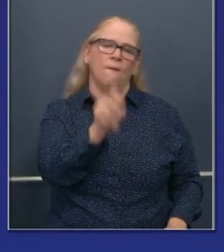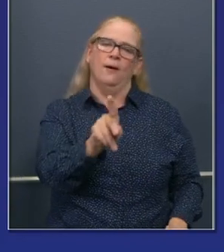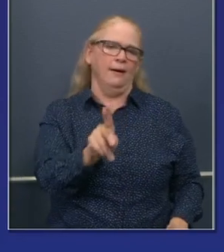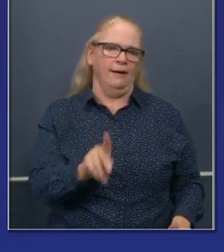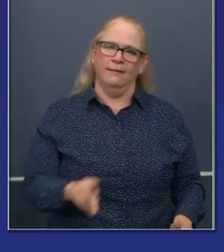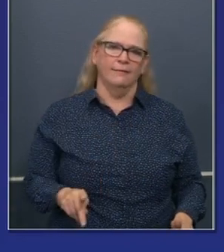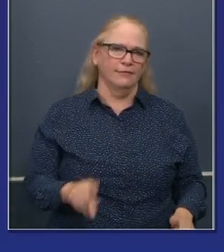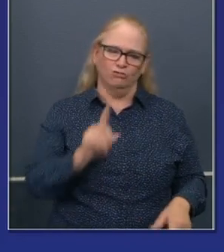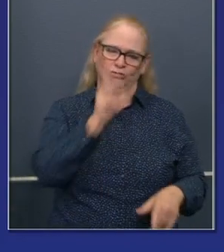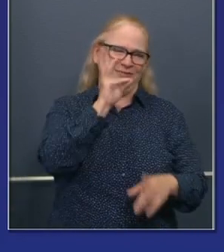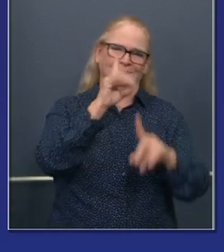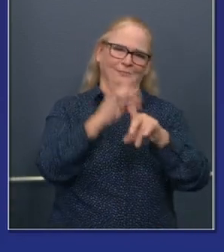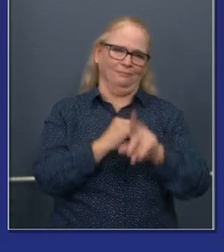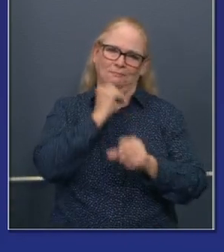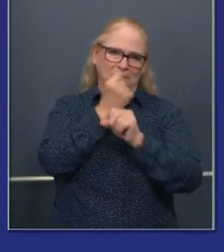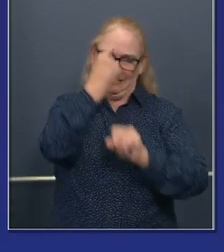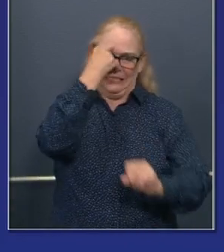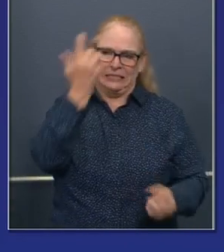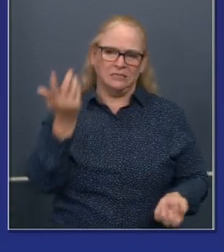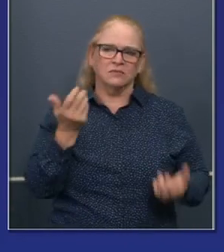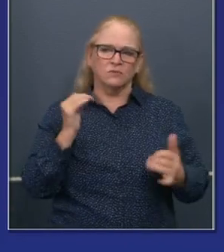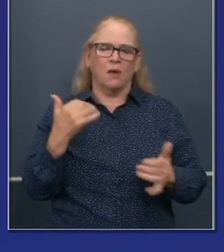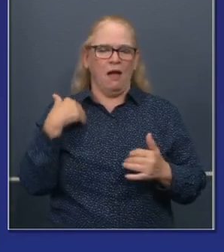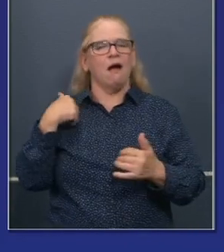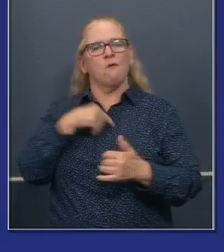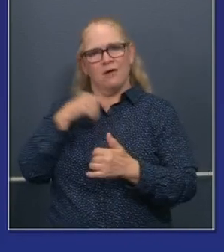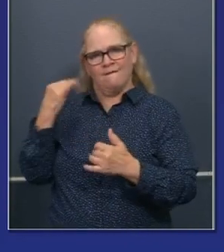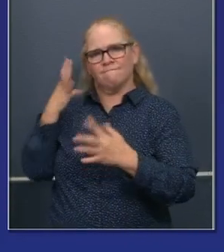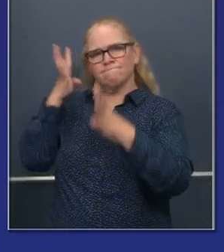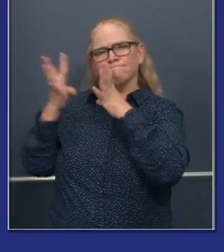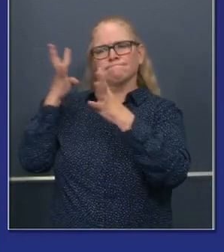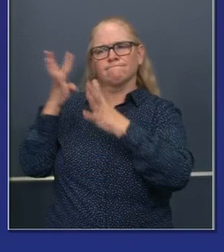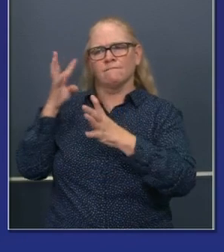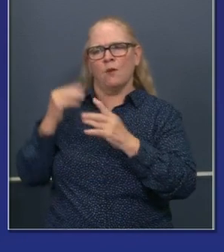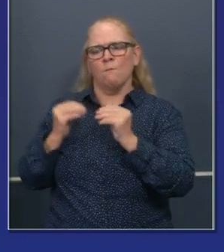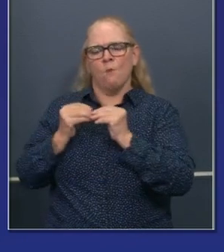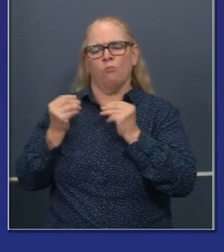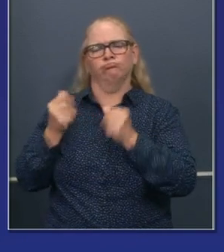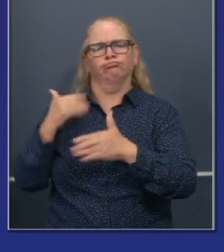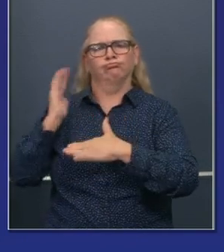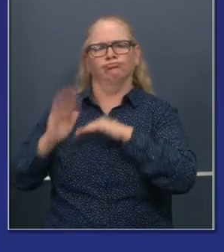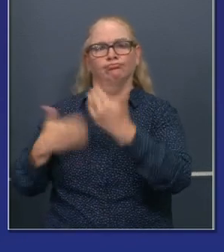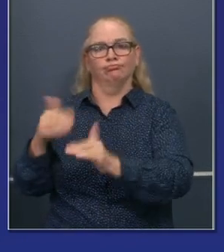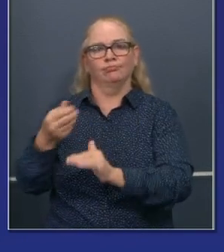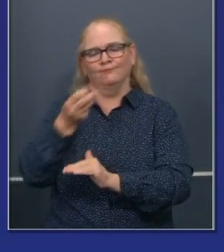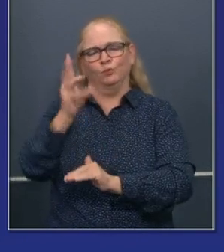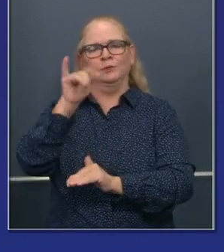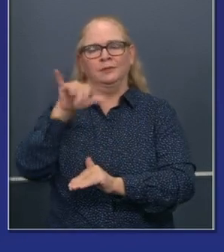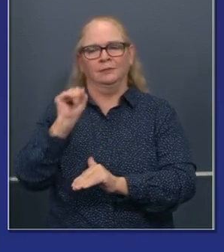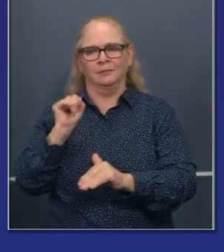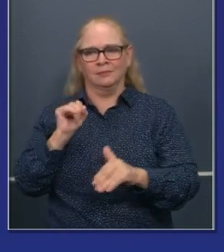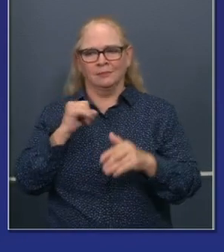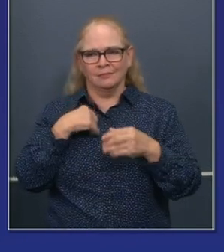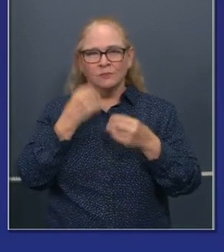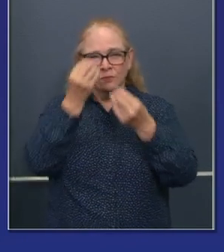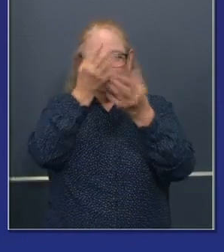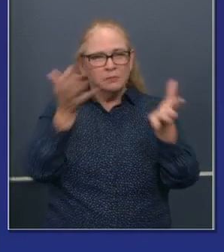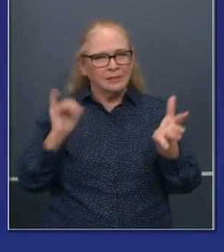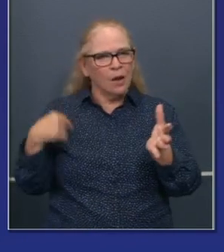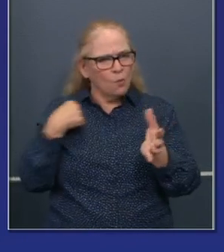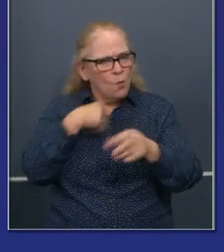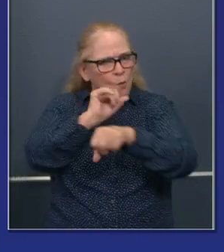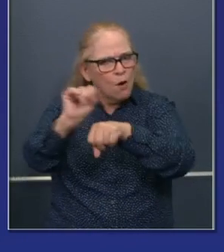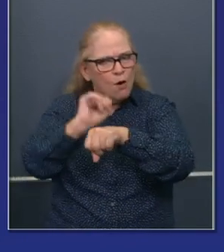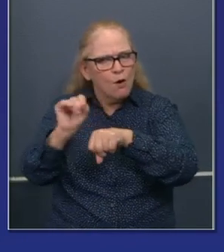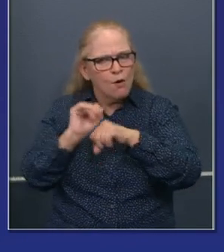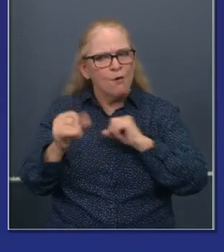strategies underway and just want folks to know that this is a point of real commitment and resolve. Uh, and we're going to be at this for years, but